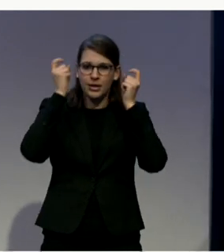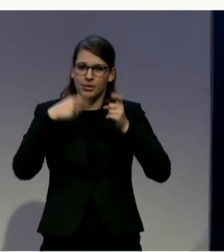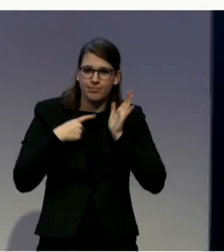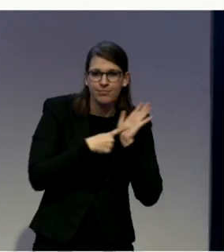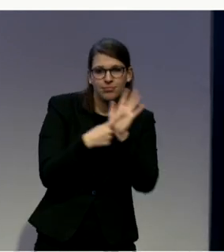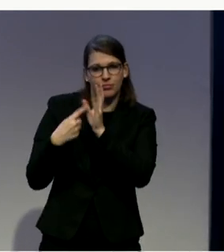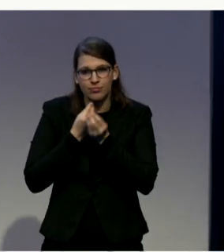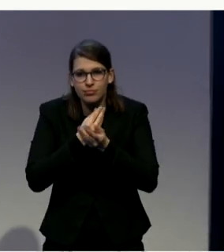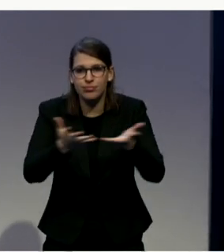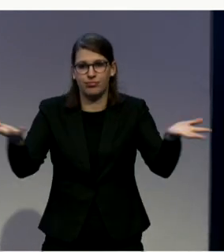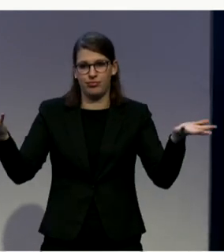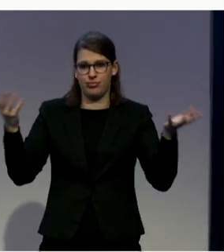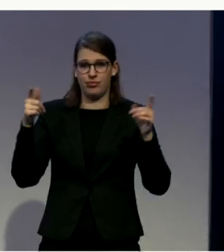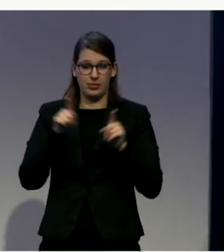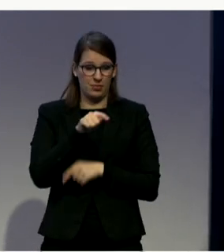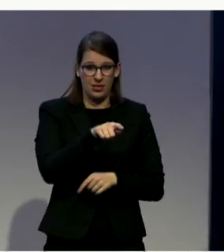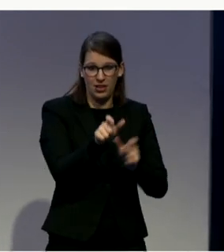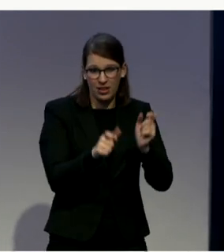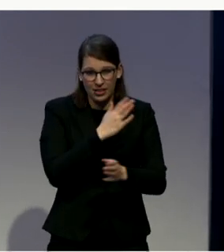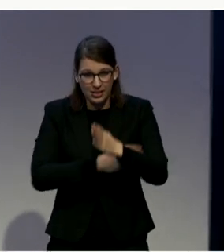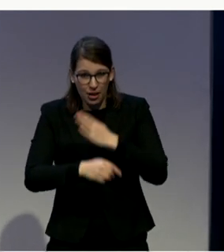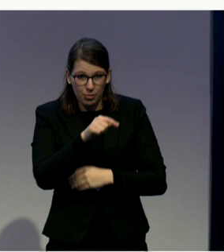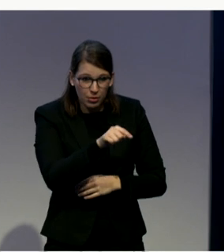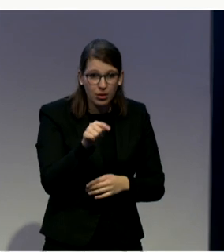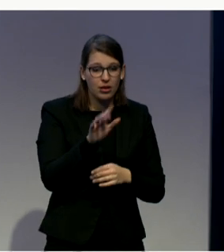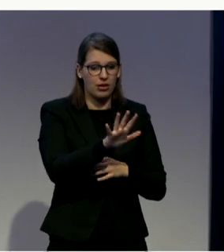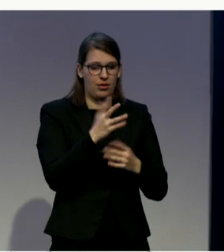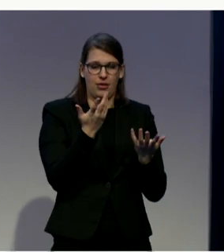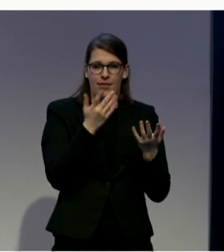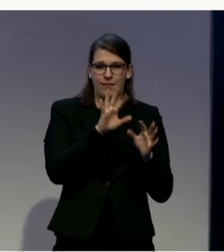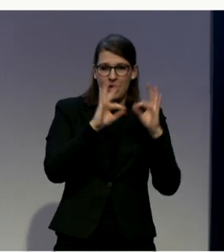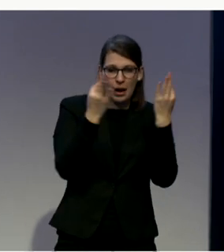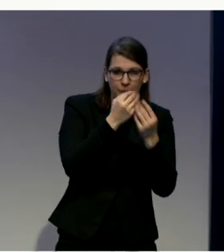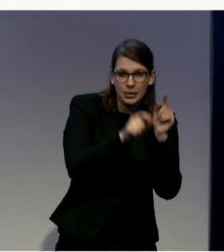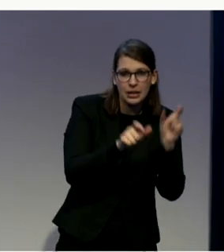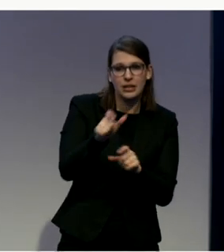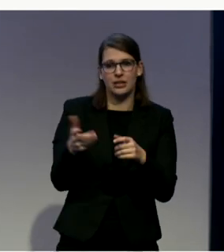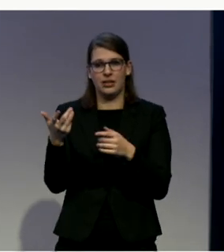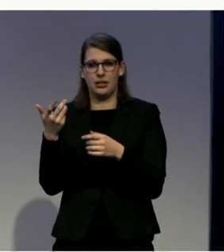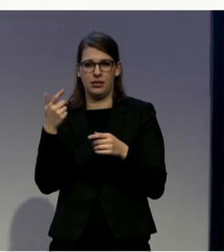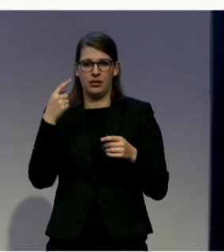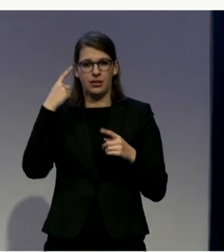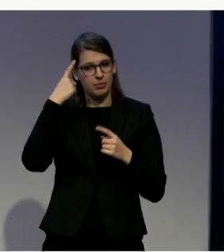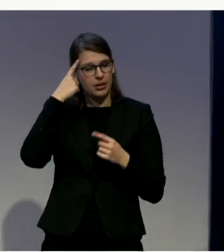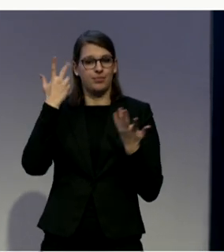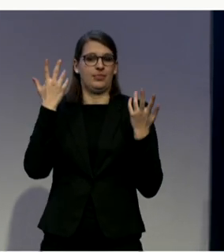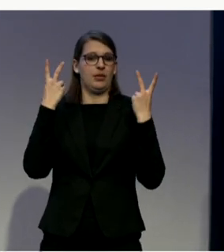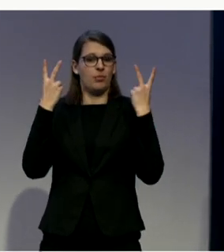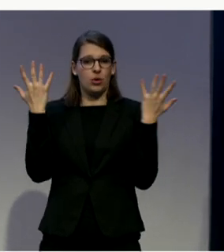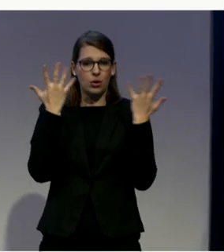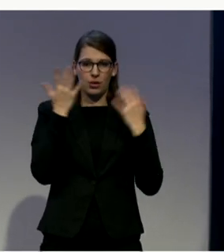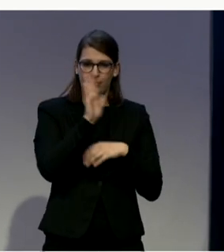issue. We have to see the same view and then it's very easy to support them for inclusion.